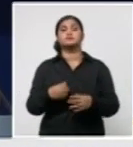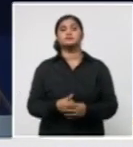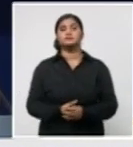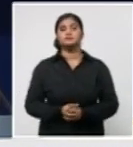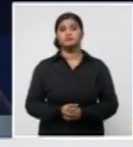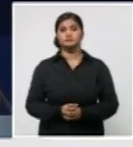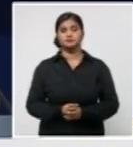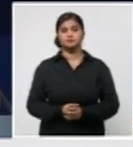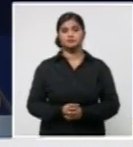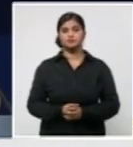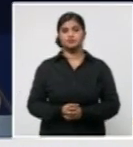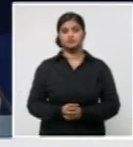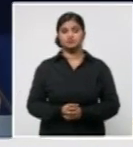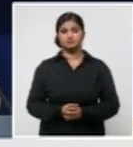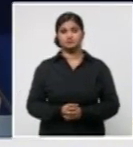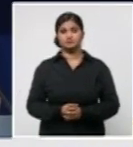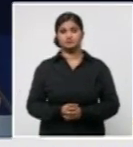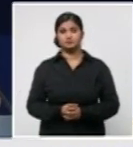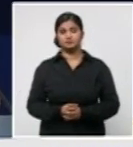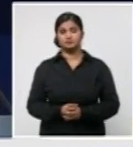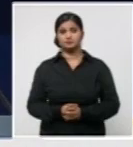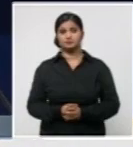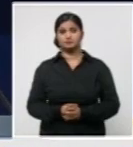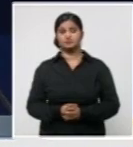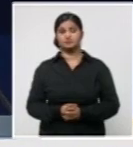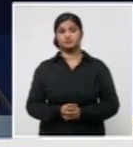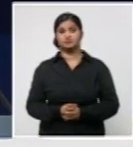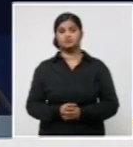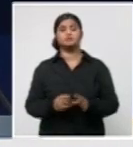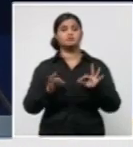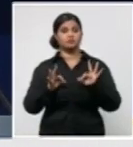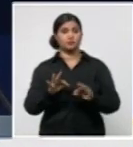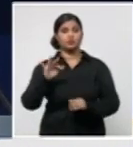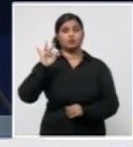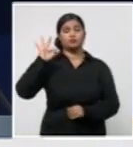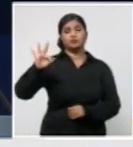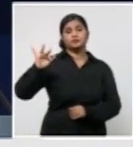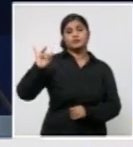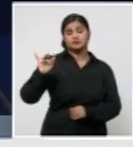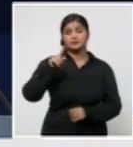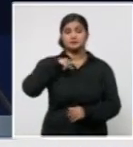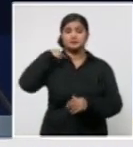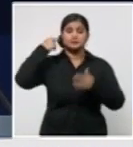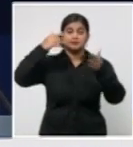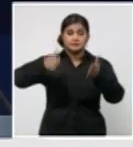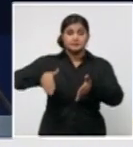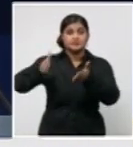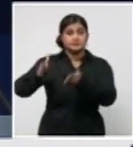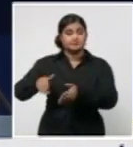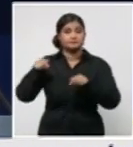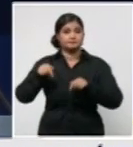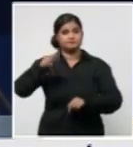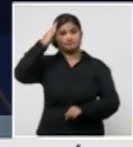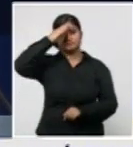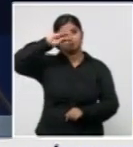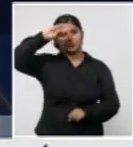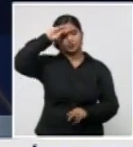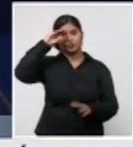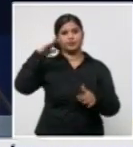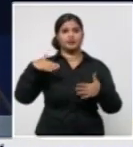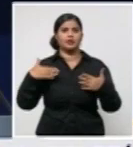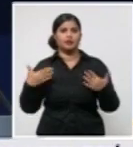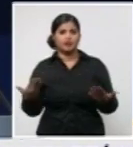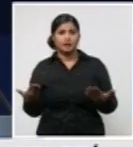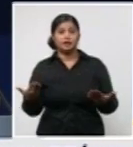which when compared to the global situation, we see that our collective efforts have not been in vain and that we must continue to